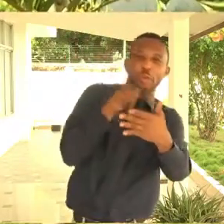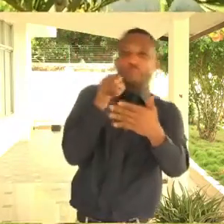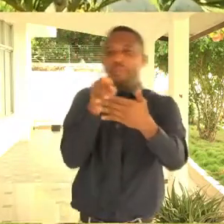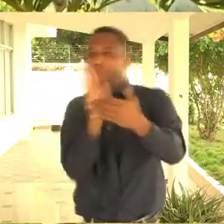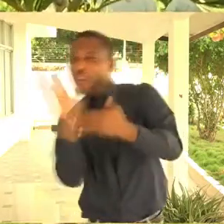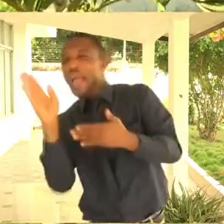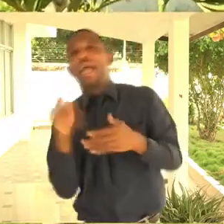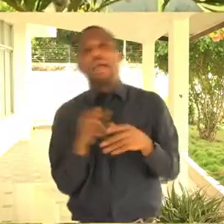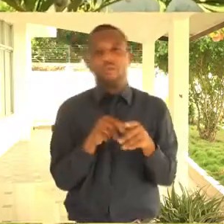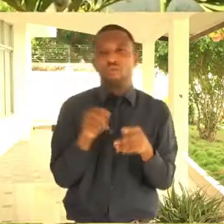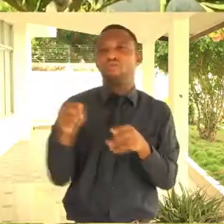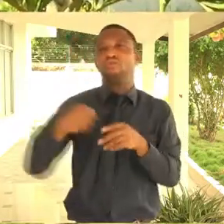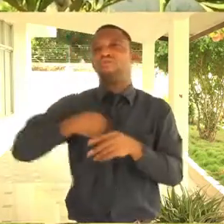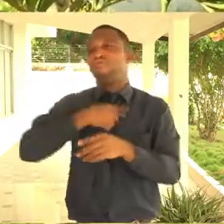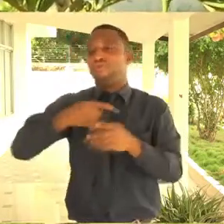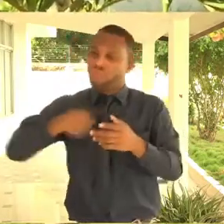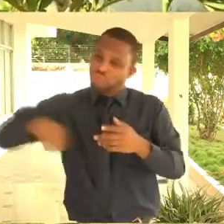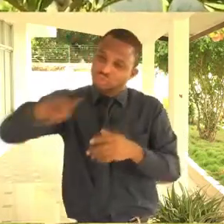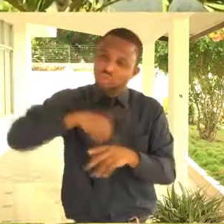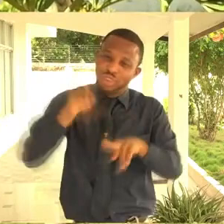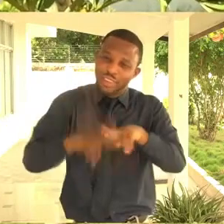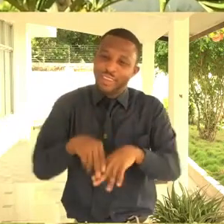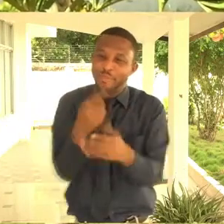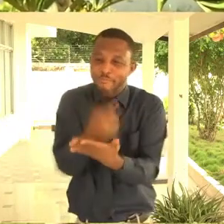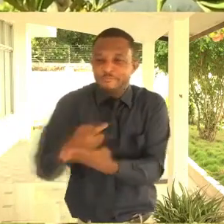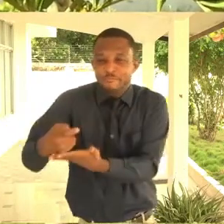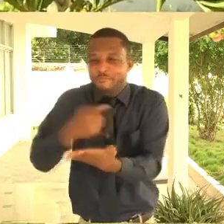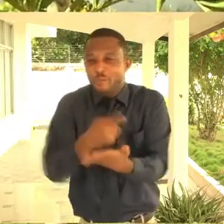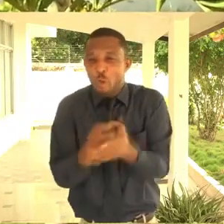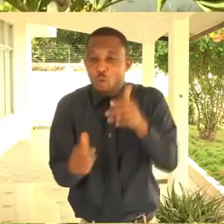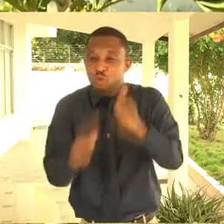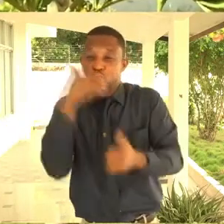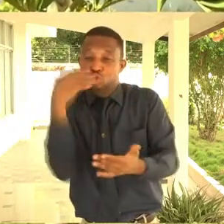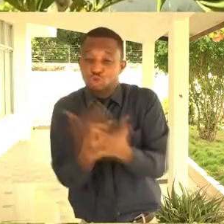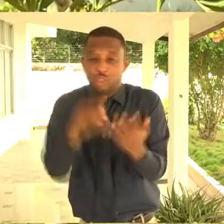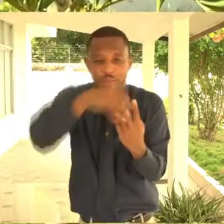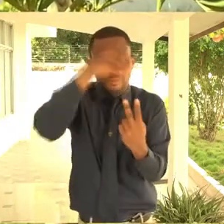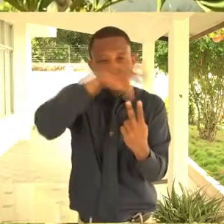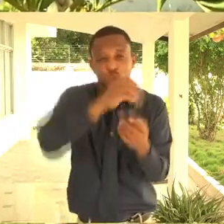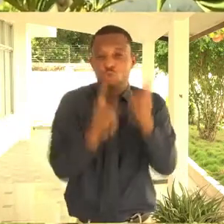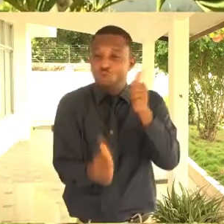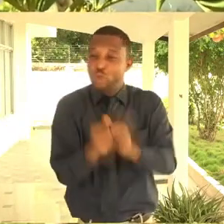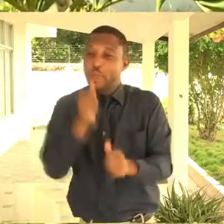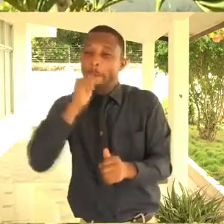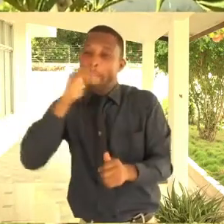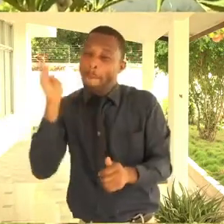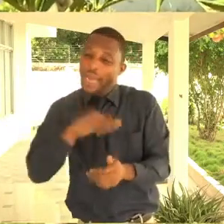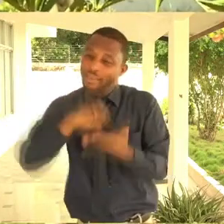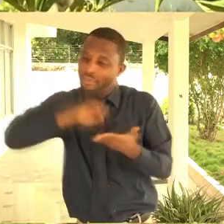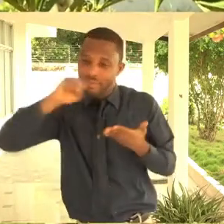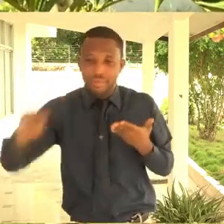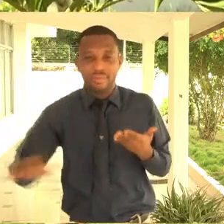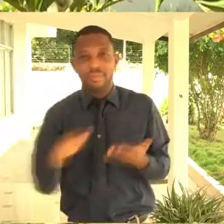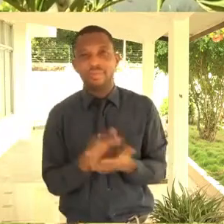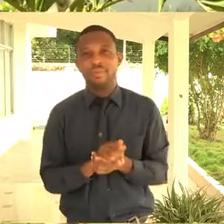masks would also create a transparent one for us as interpreters. Because at arm's